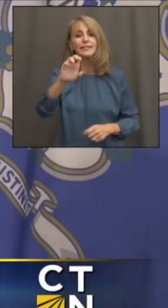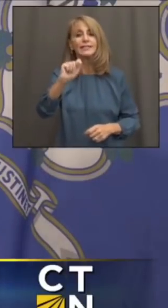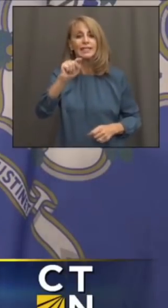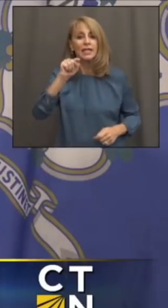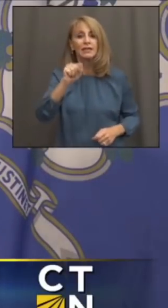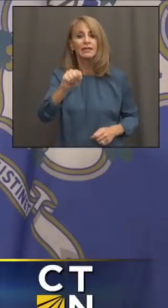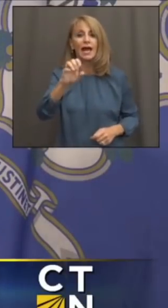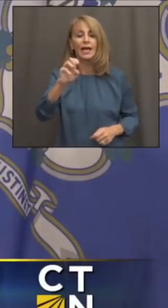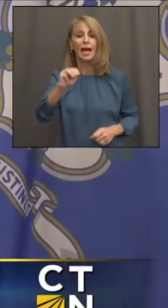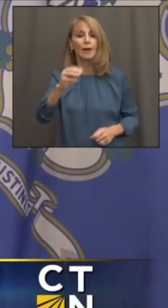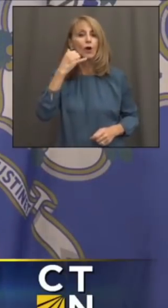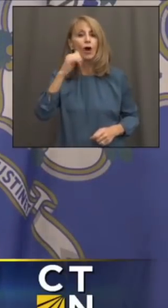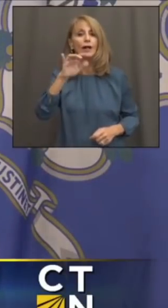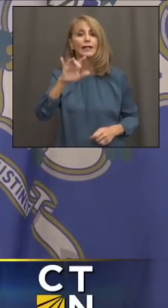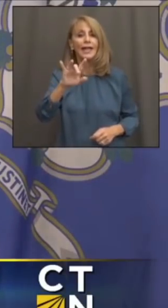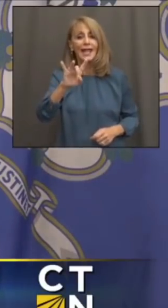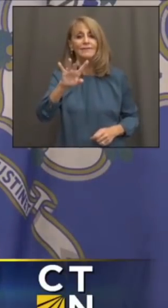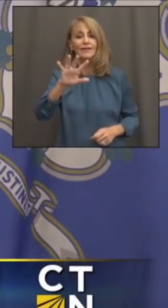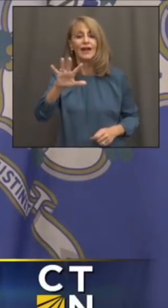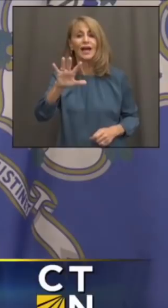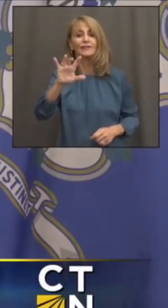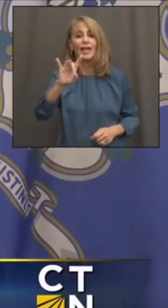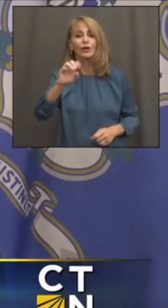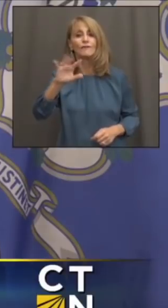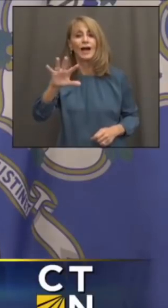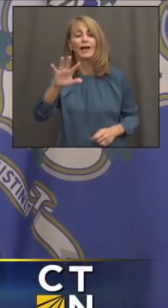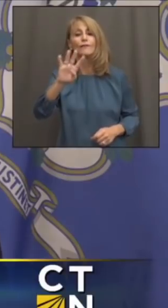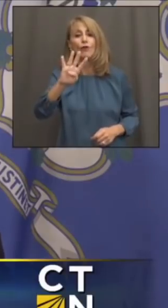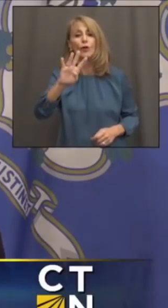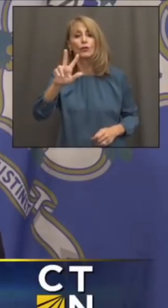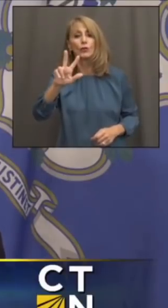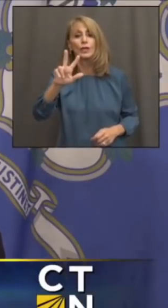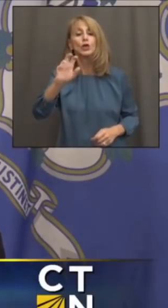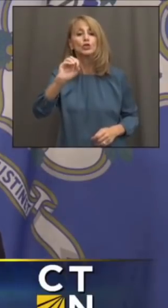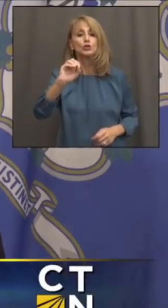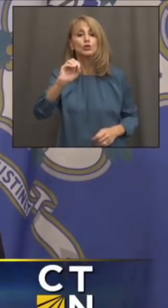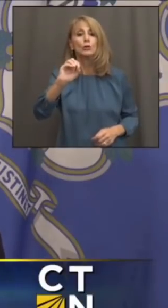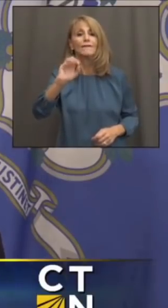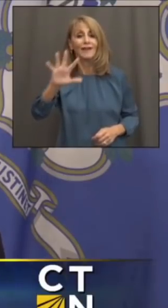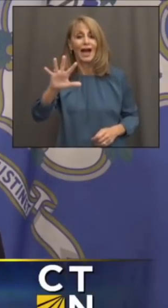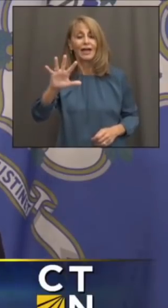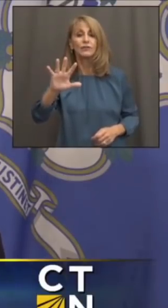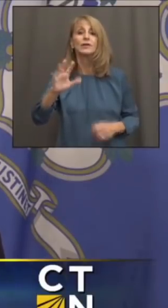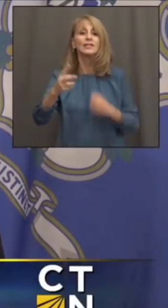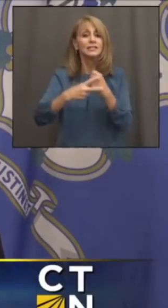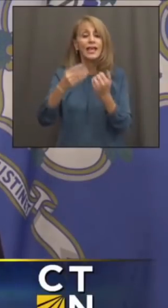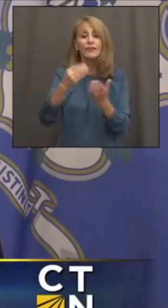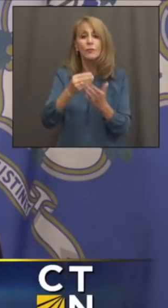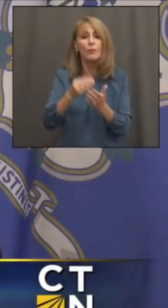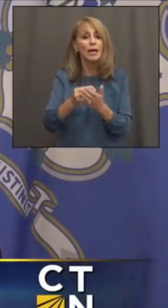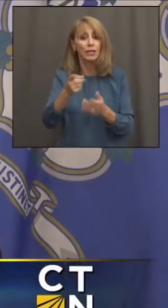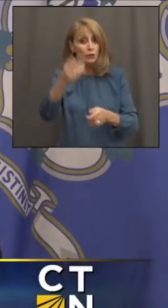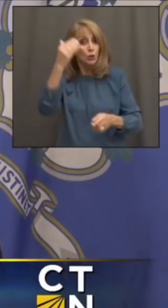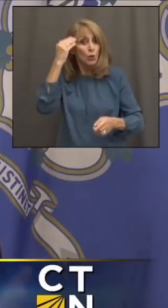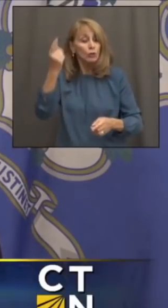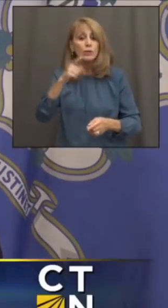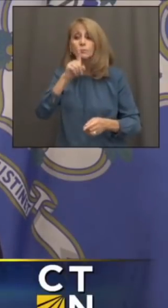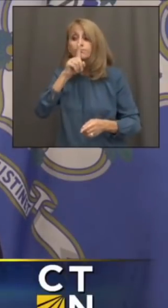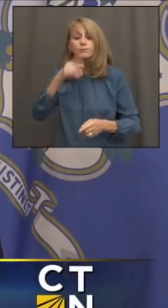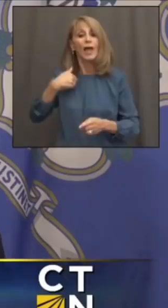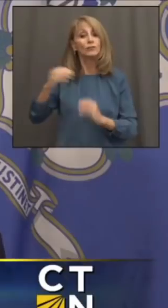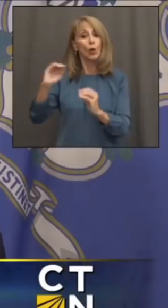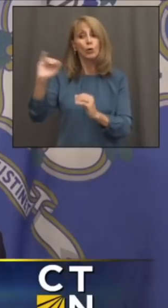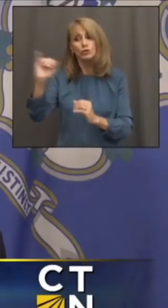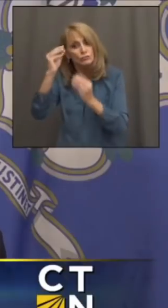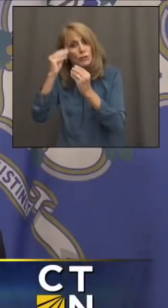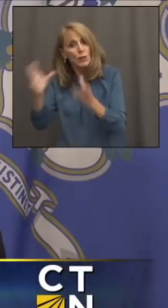the call at 855-805-4325. You'll save yourself some money and pass the word to any friend you have that is